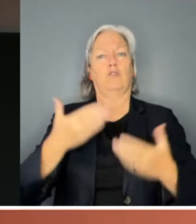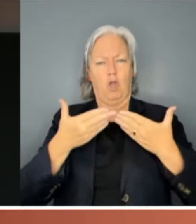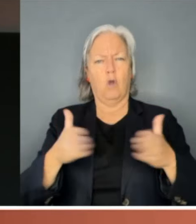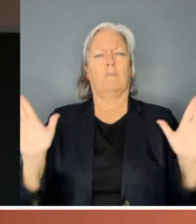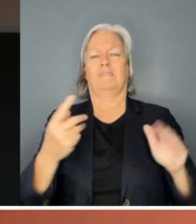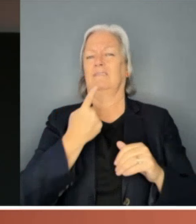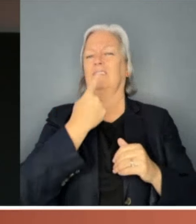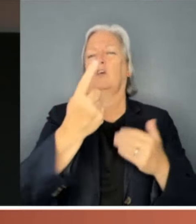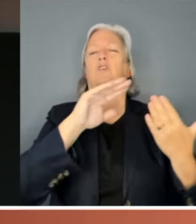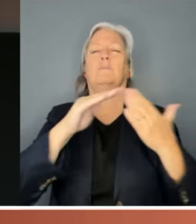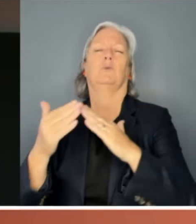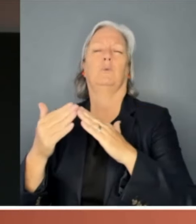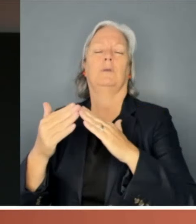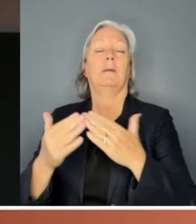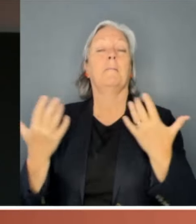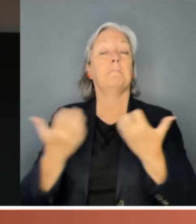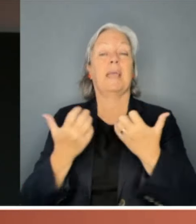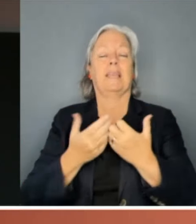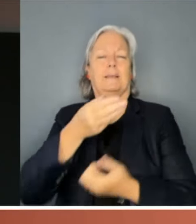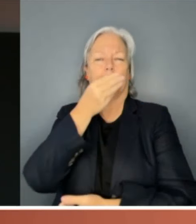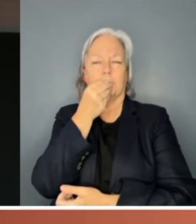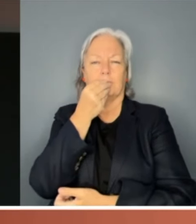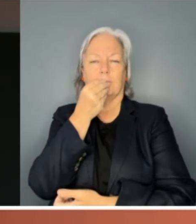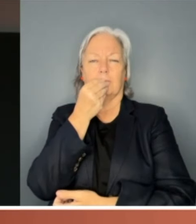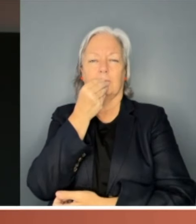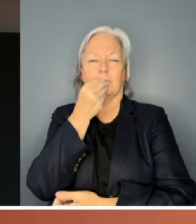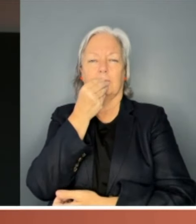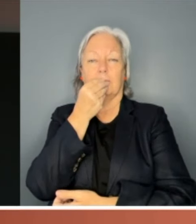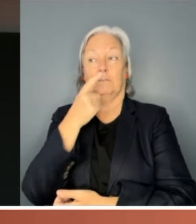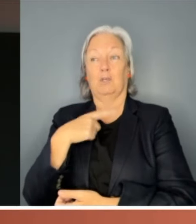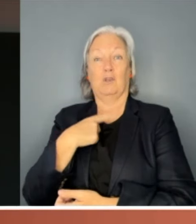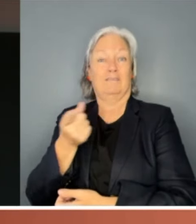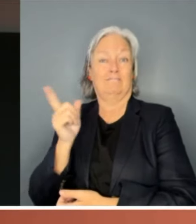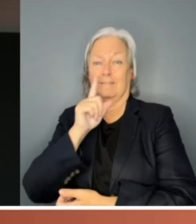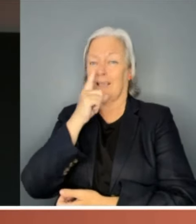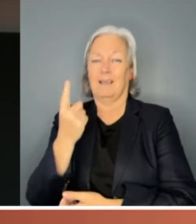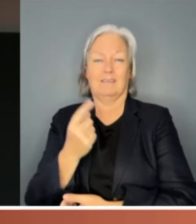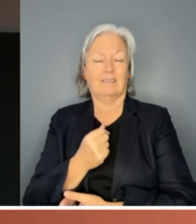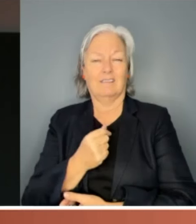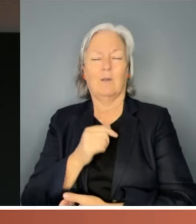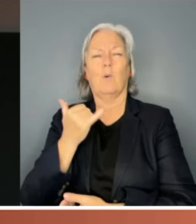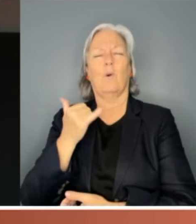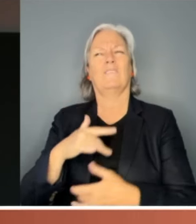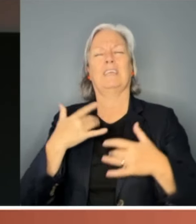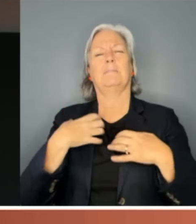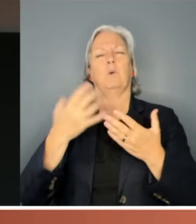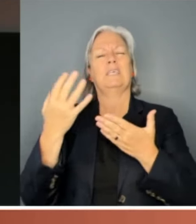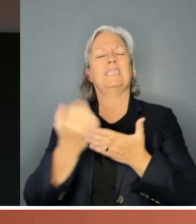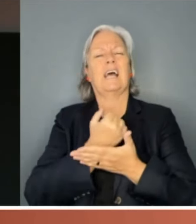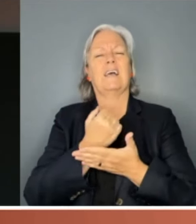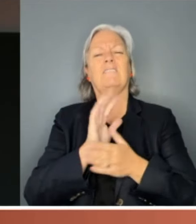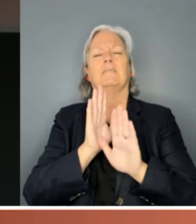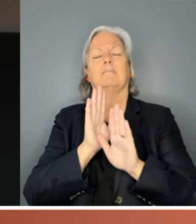many others don't because they can't. Or they feel it's safer to hide their humiliation.